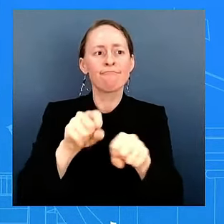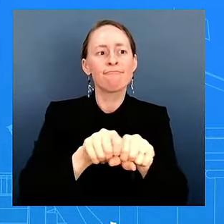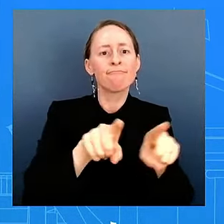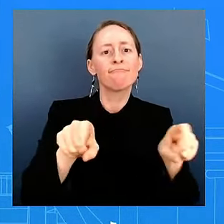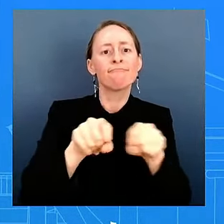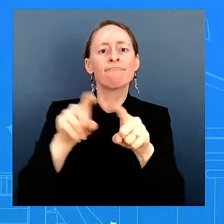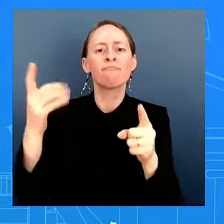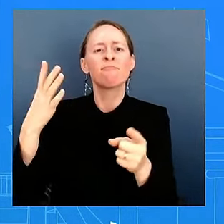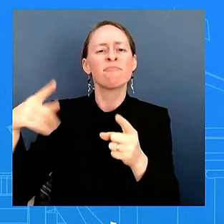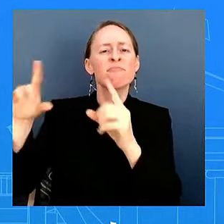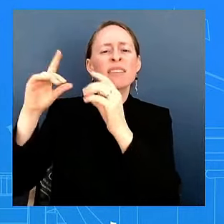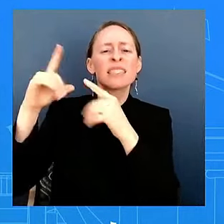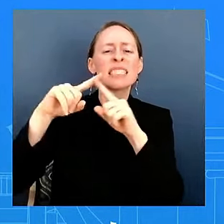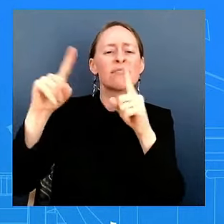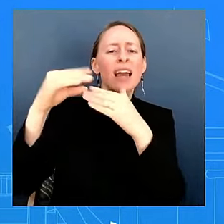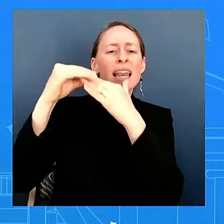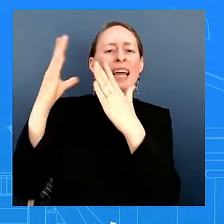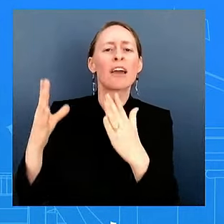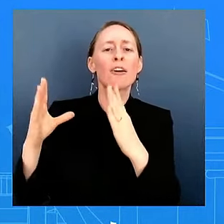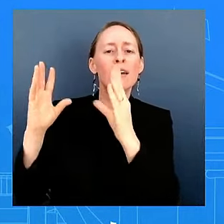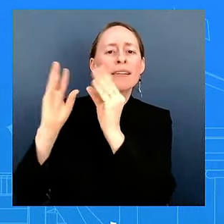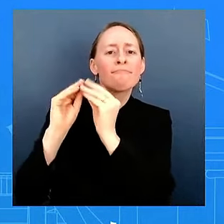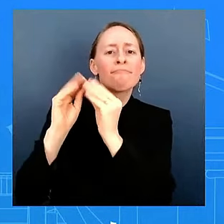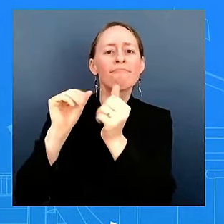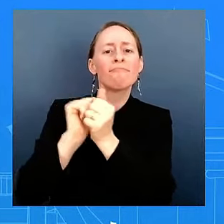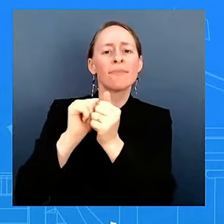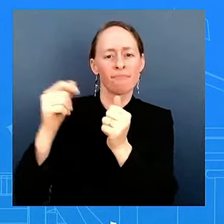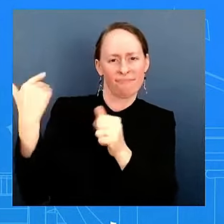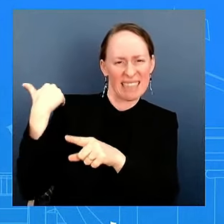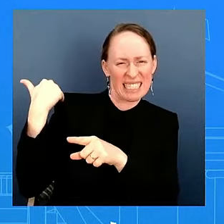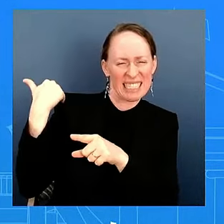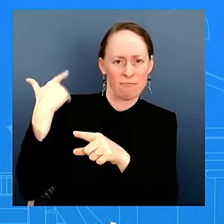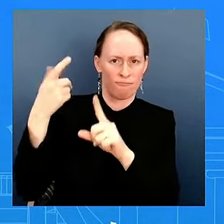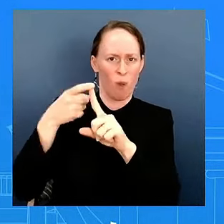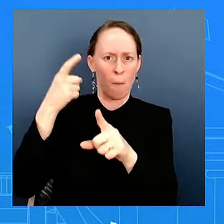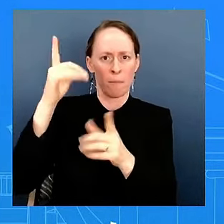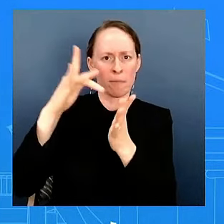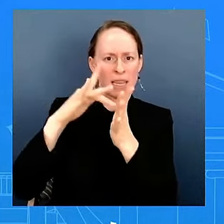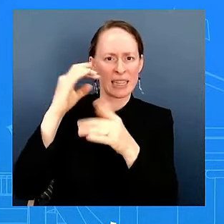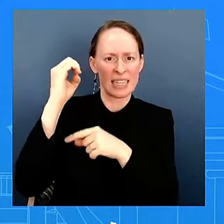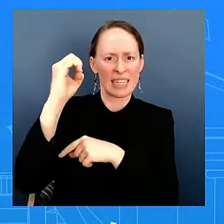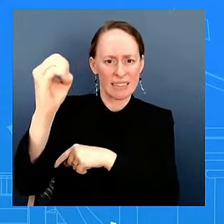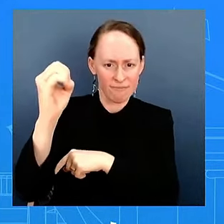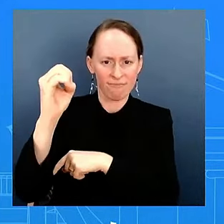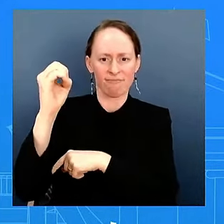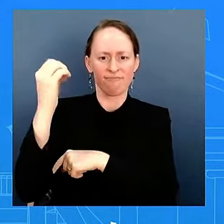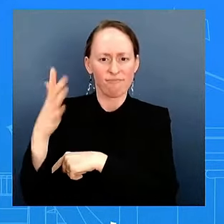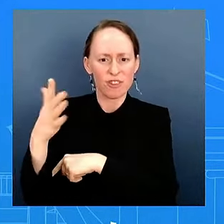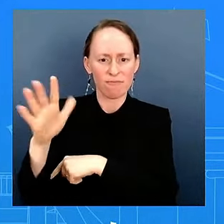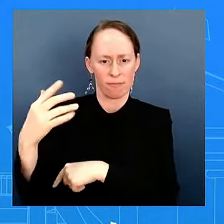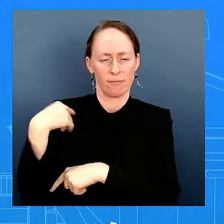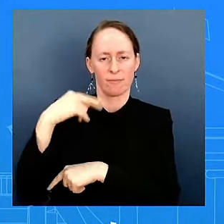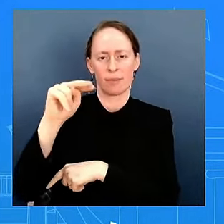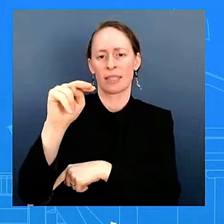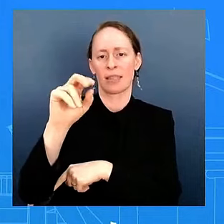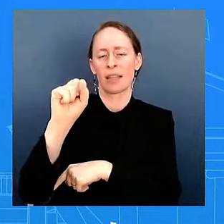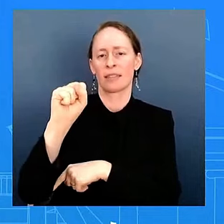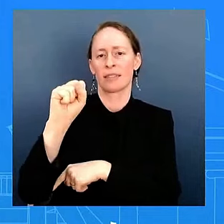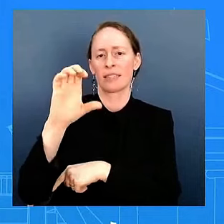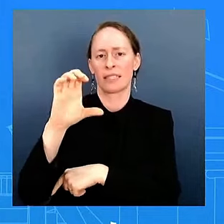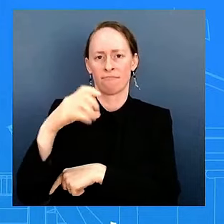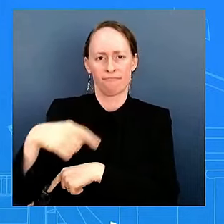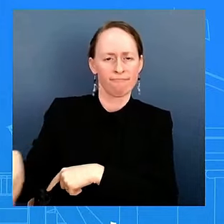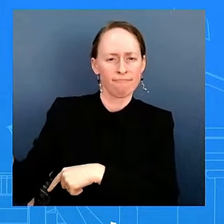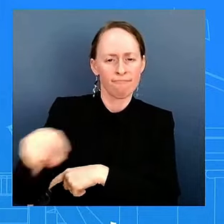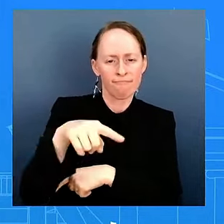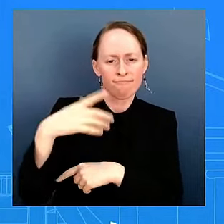state's leaders in the Middle East. And that's what NSC and other members of the President's team is going to continue to do. I just don't have anything